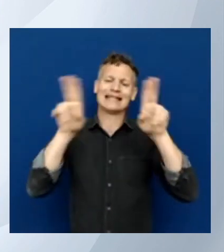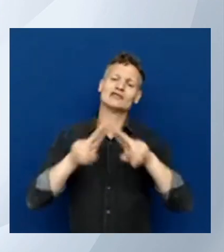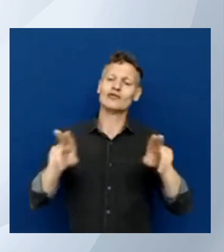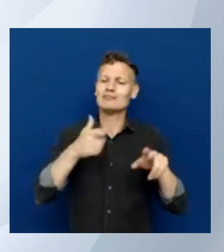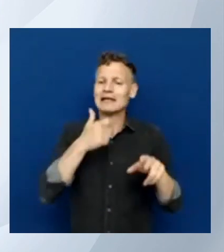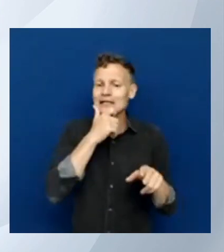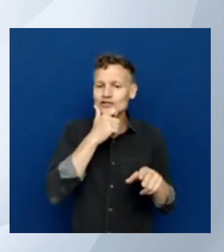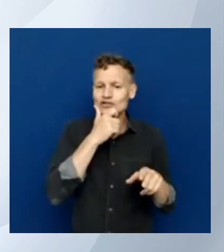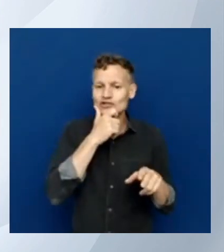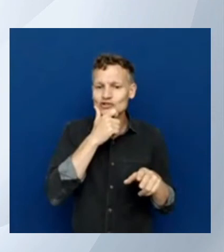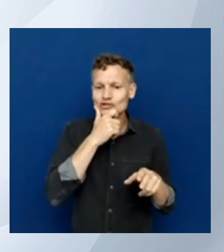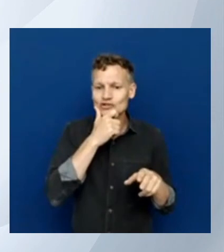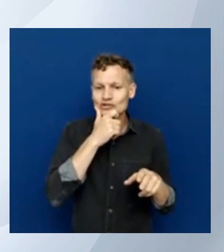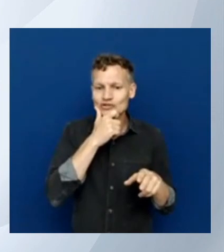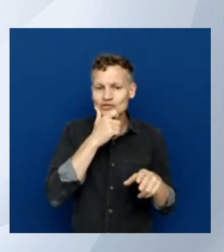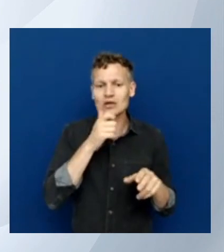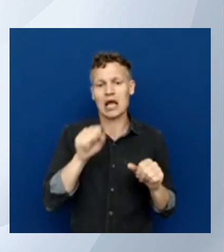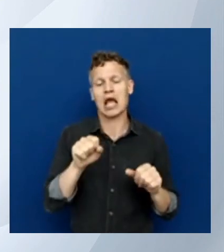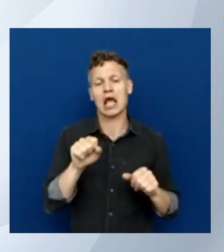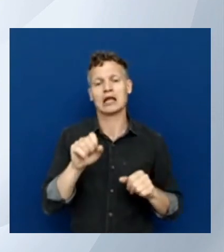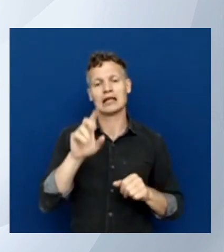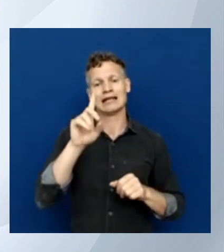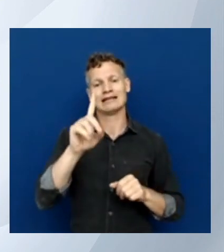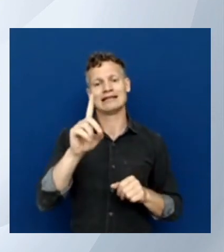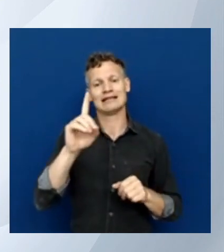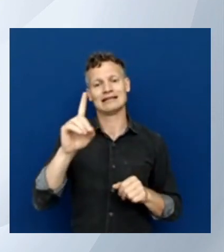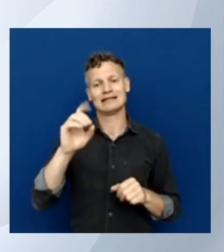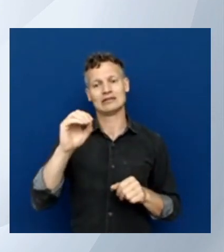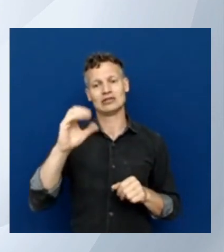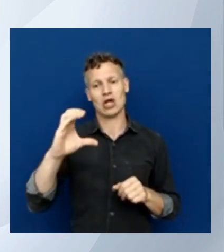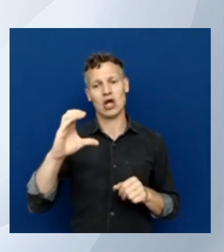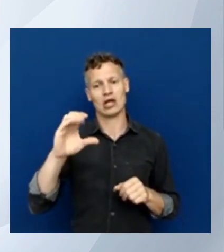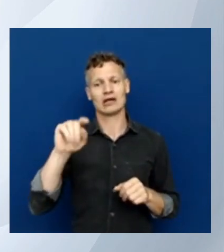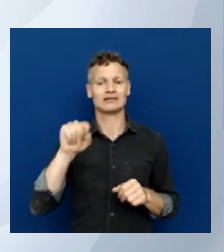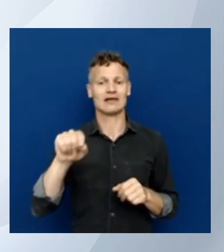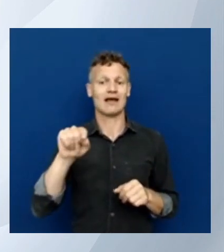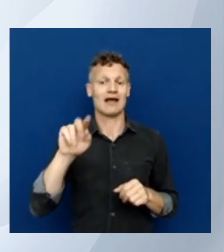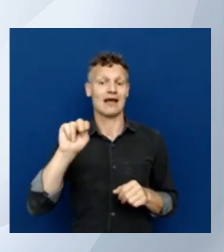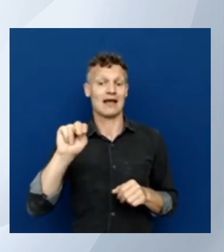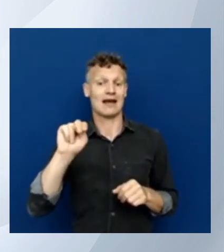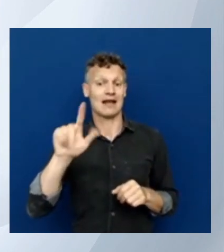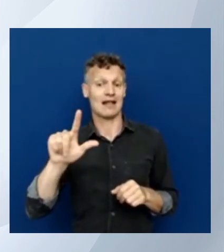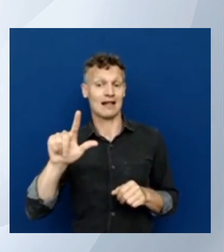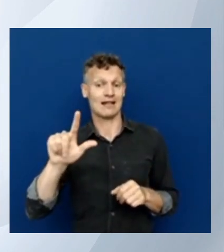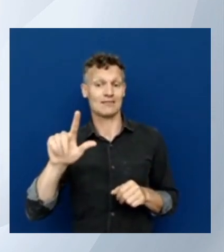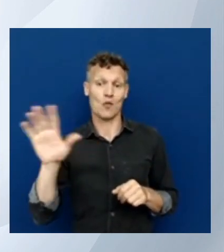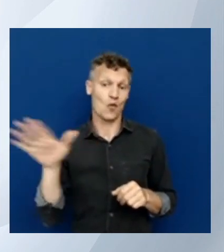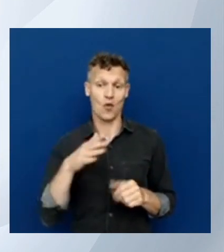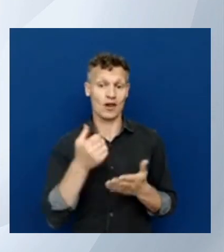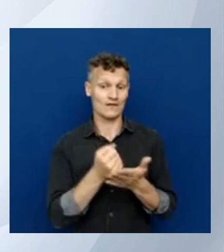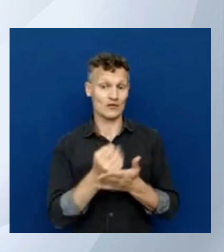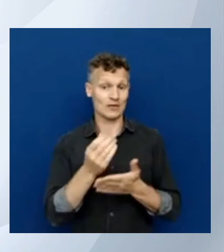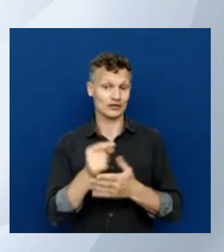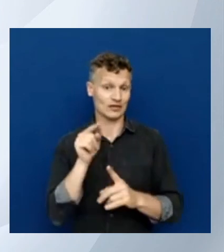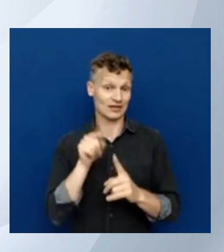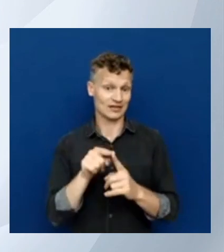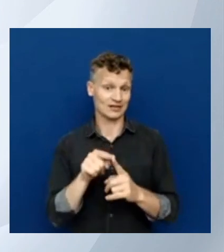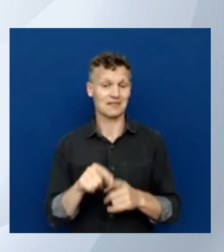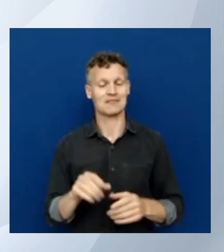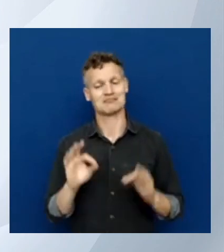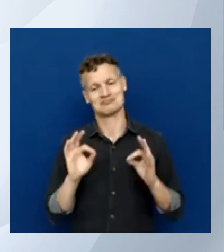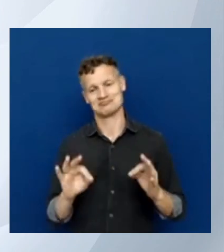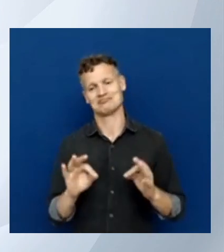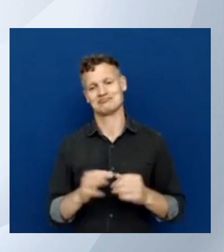.NL and find all the information there cool thank you very much so DDOC.NL new exciting